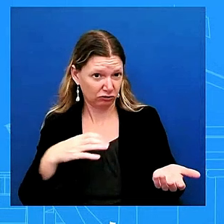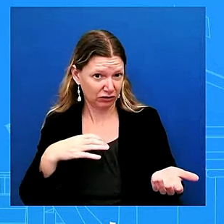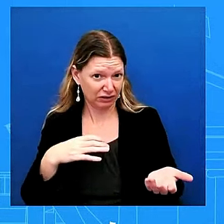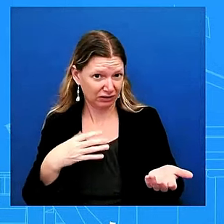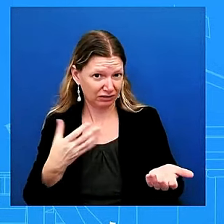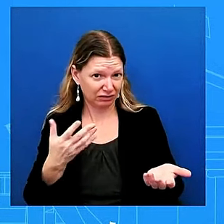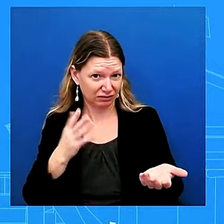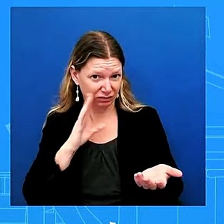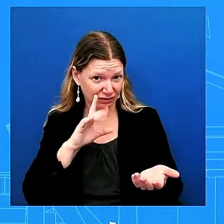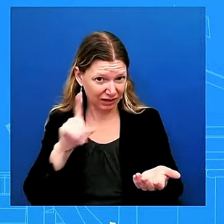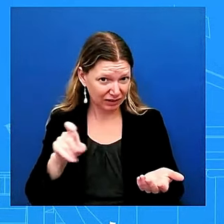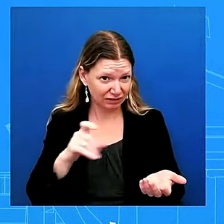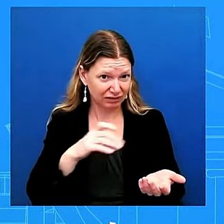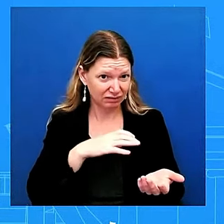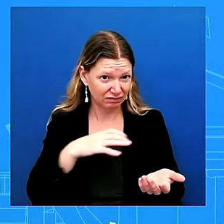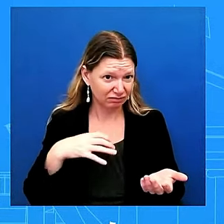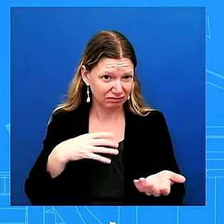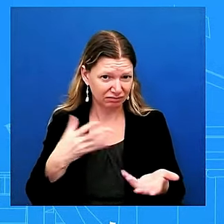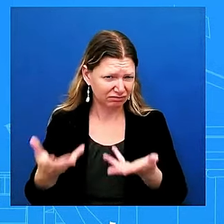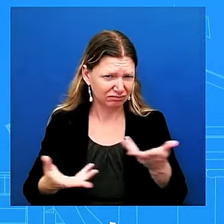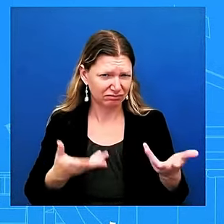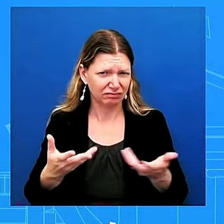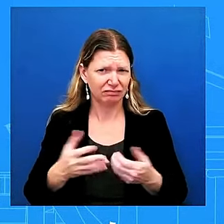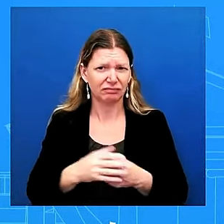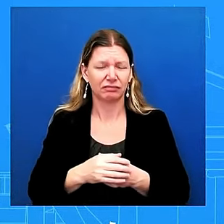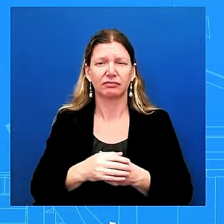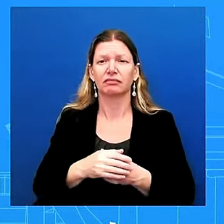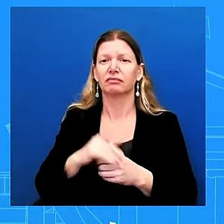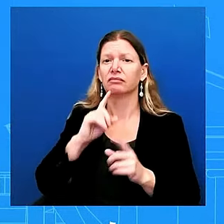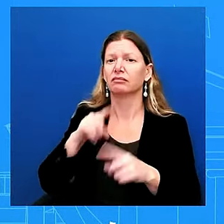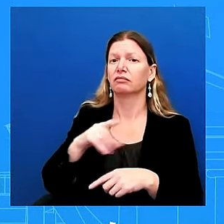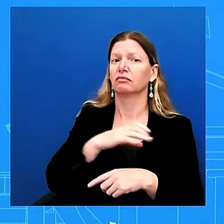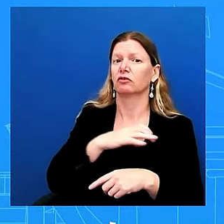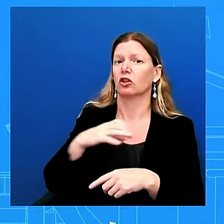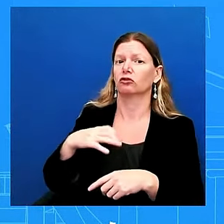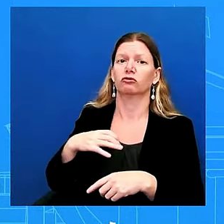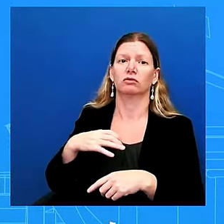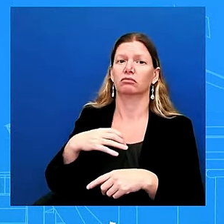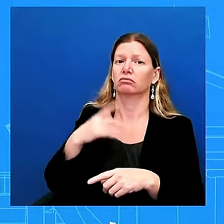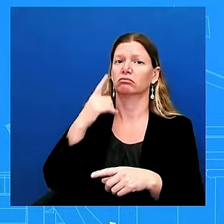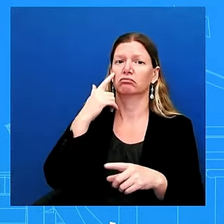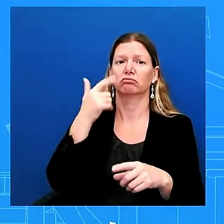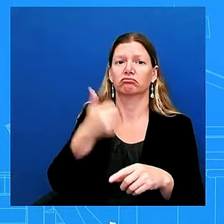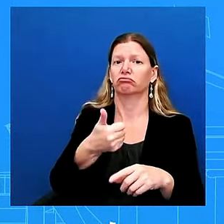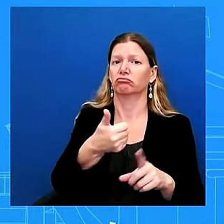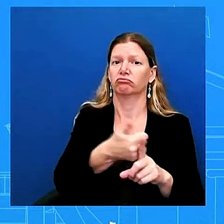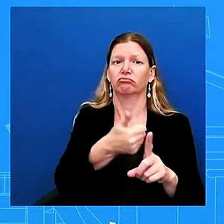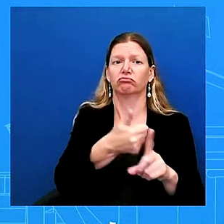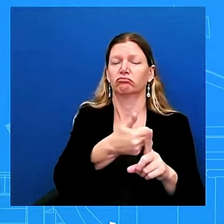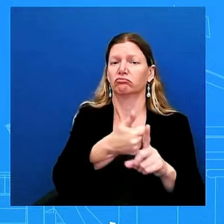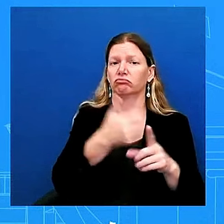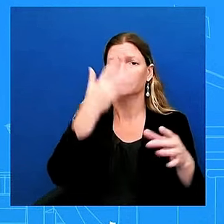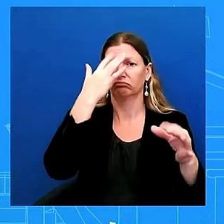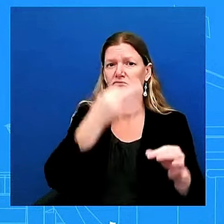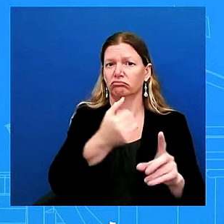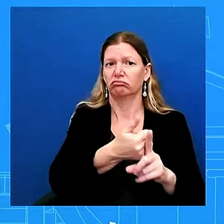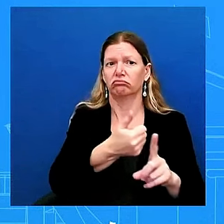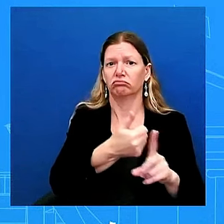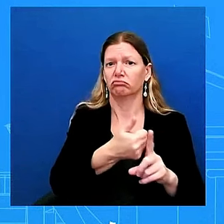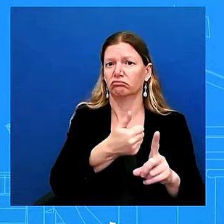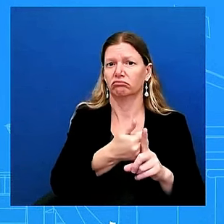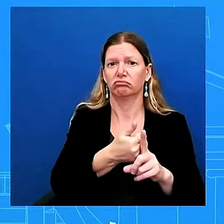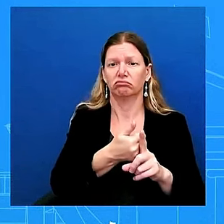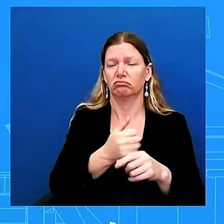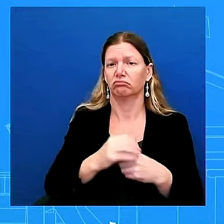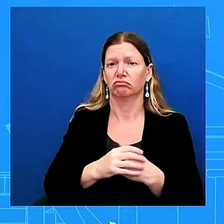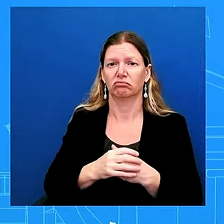what congress is going to do regardless of what the president says what i will say is the message of the president has been very clear our message has been very clear we support